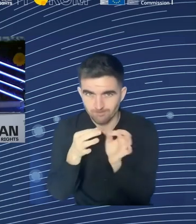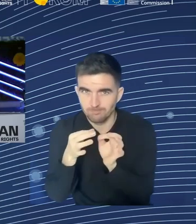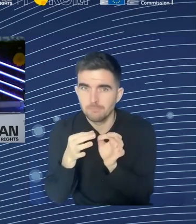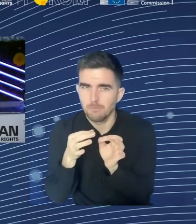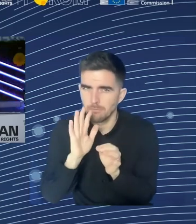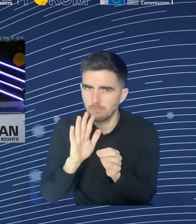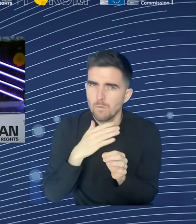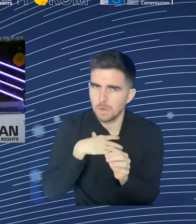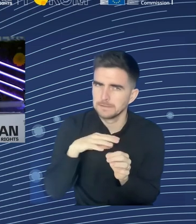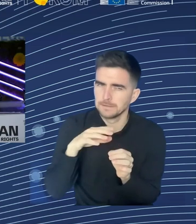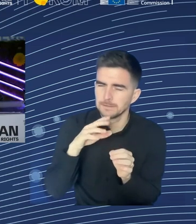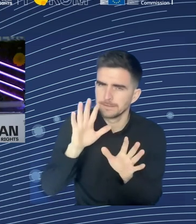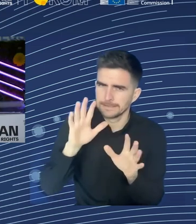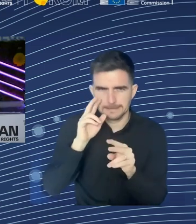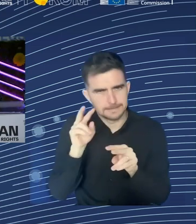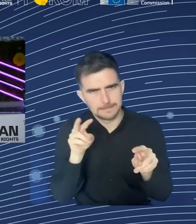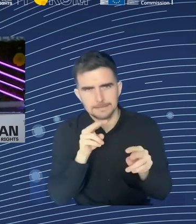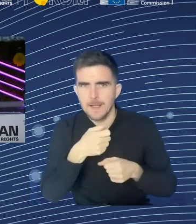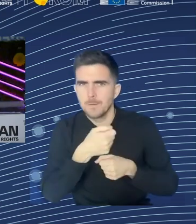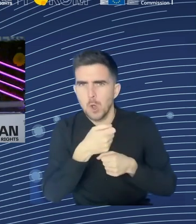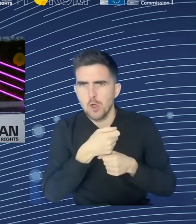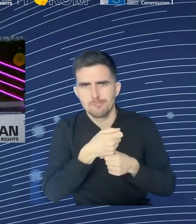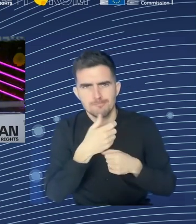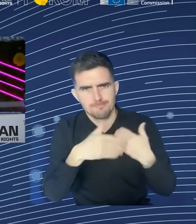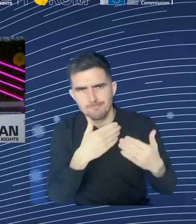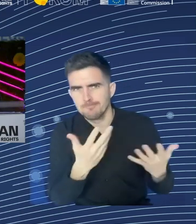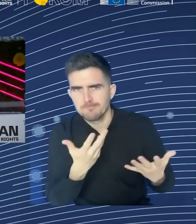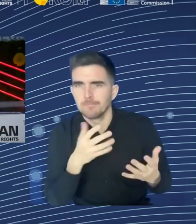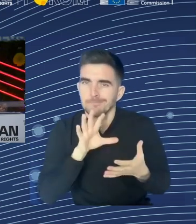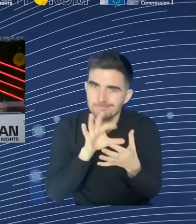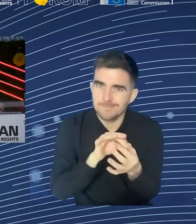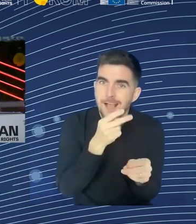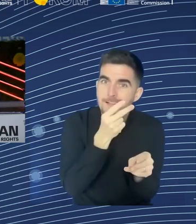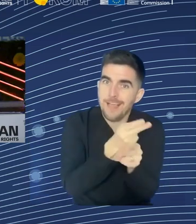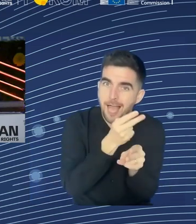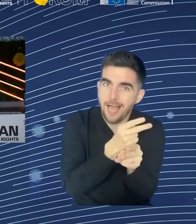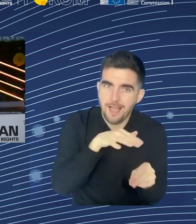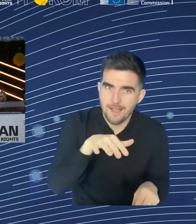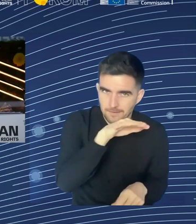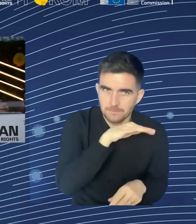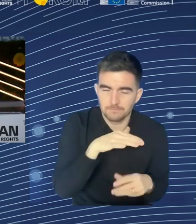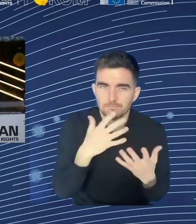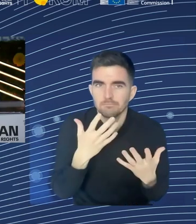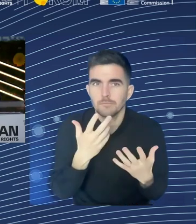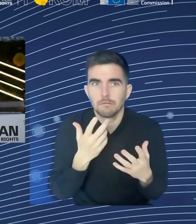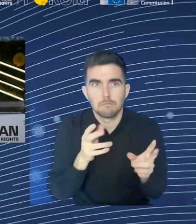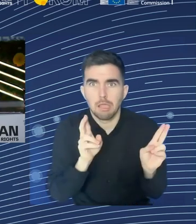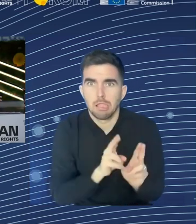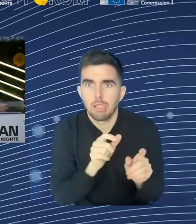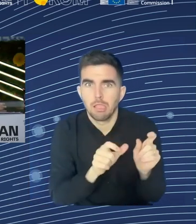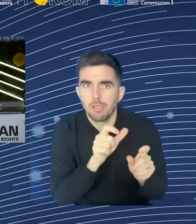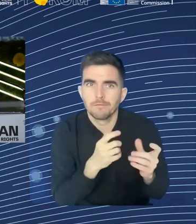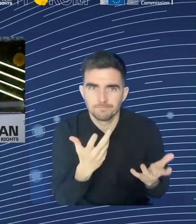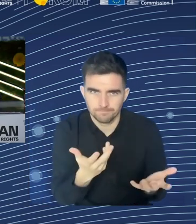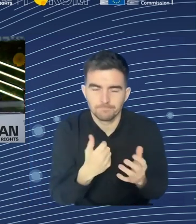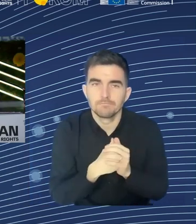mentioned, of course, we also know that migration can complement the other solutions in terms of activation, in terms of up